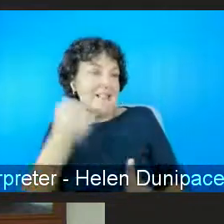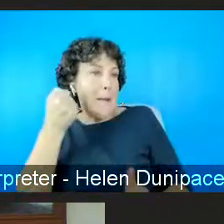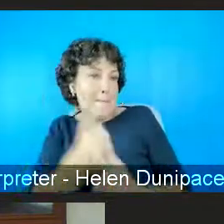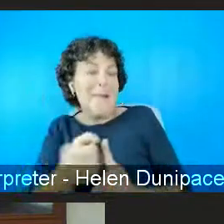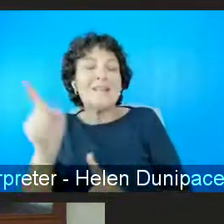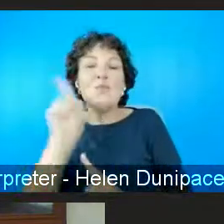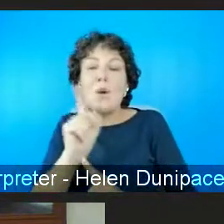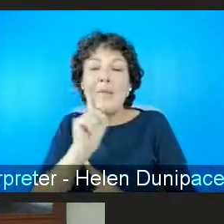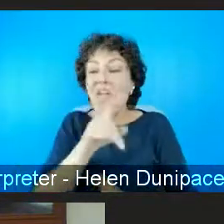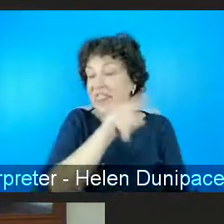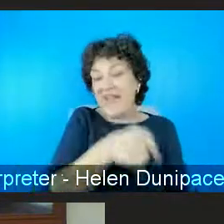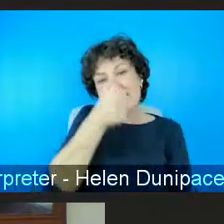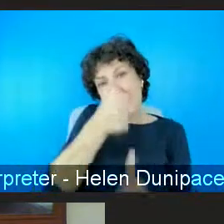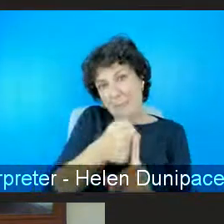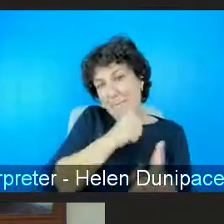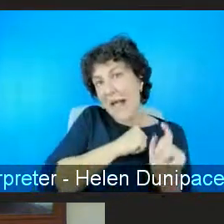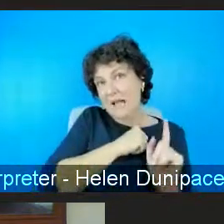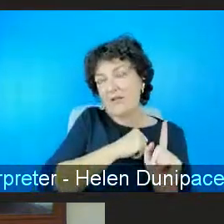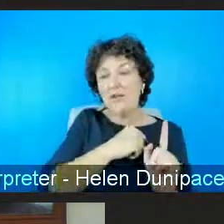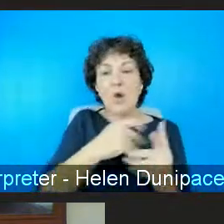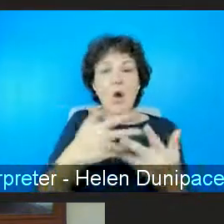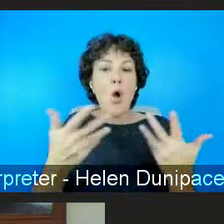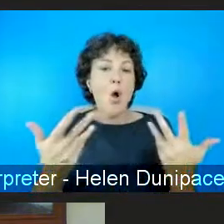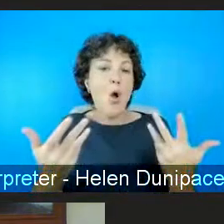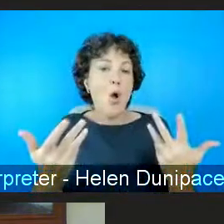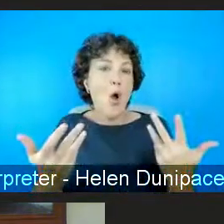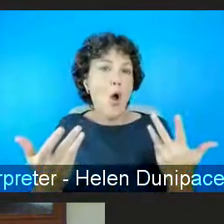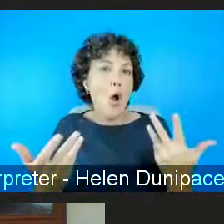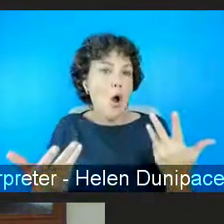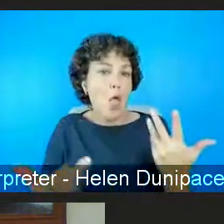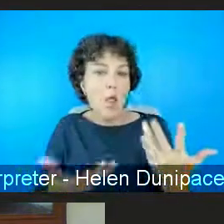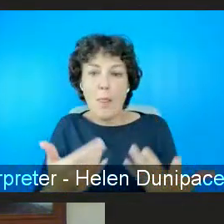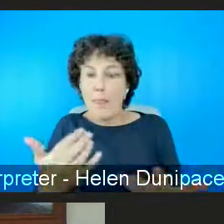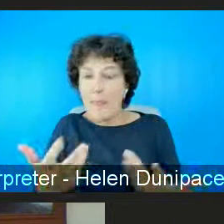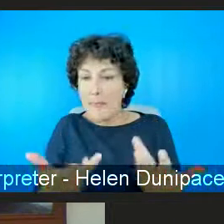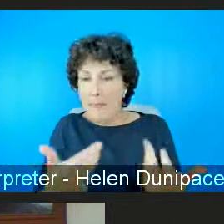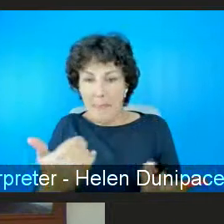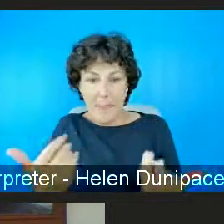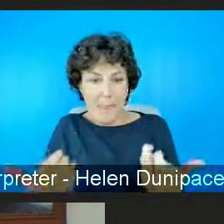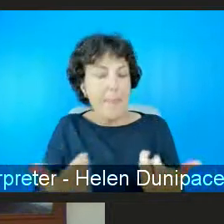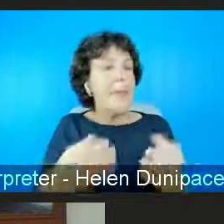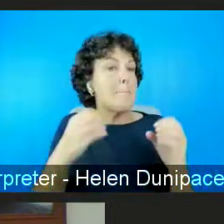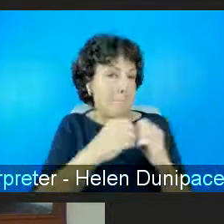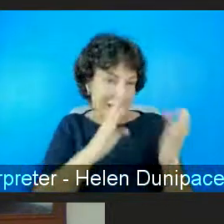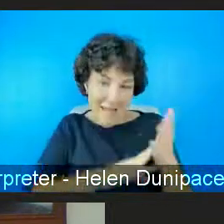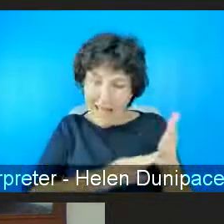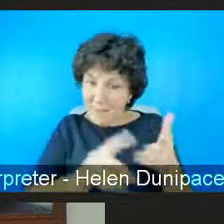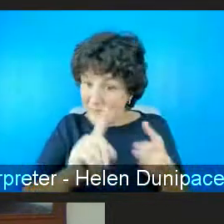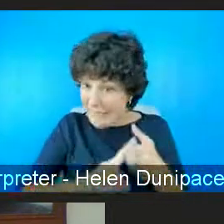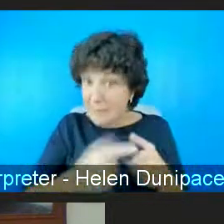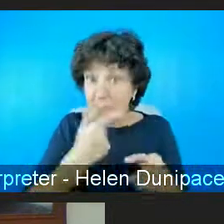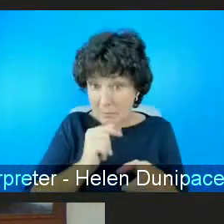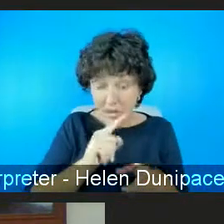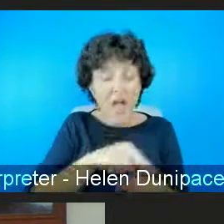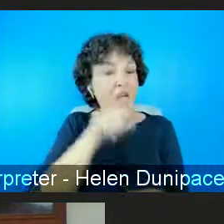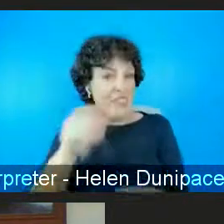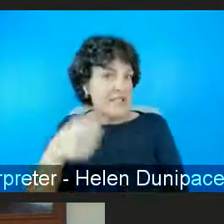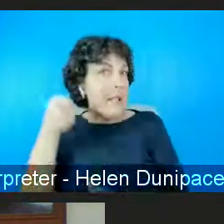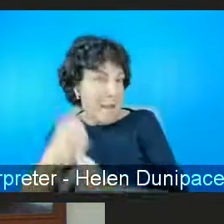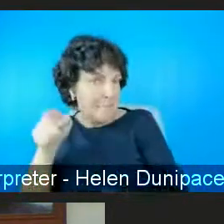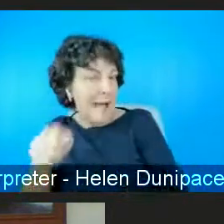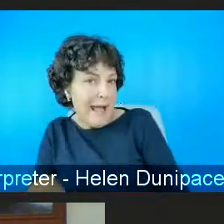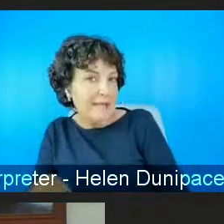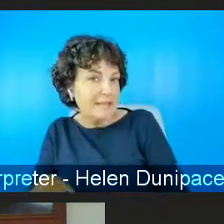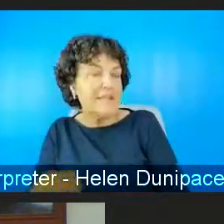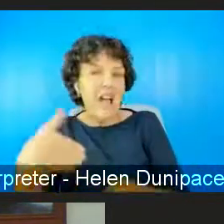and this is the impact on um uh bme people and this is the the impact on